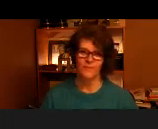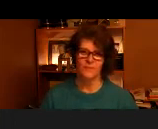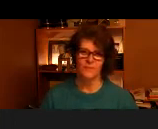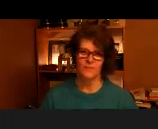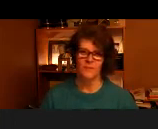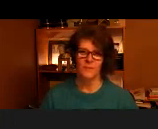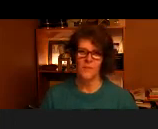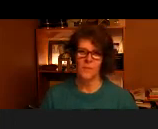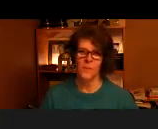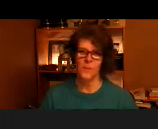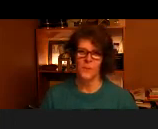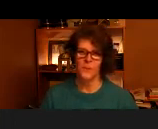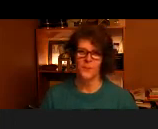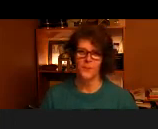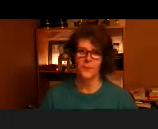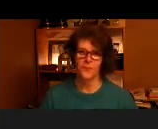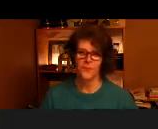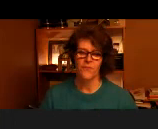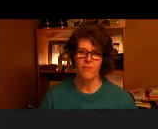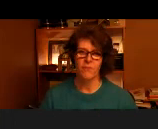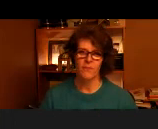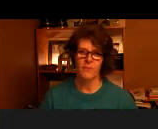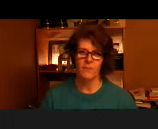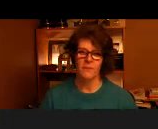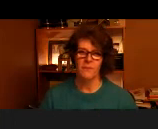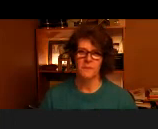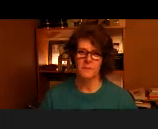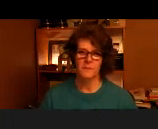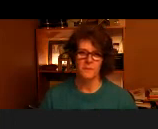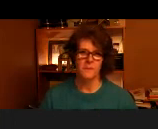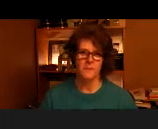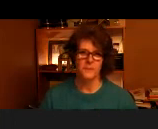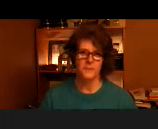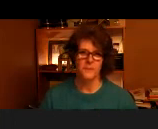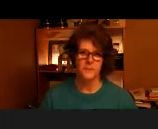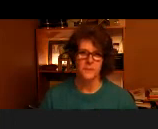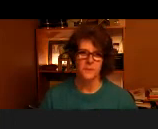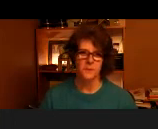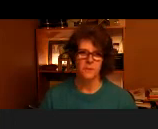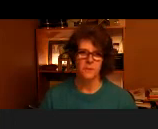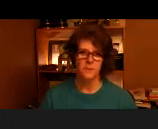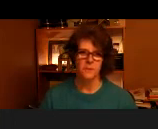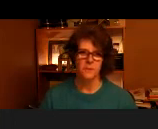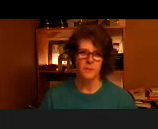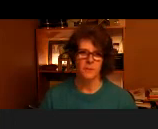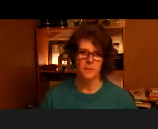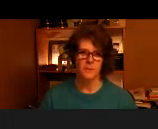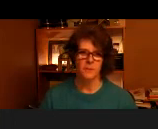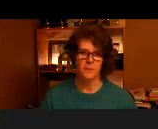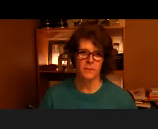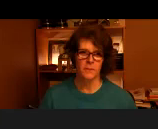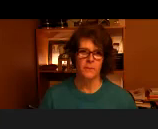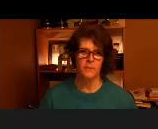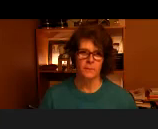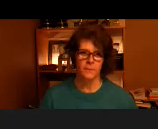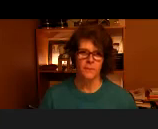year i was like well no wait a minute i you can't just keep having iep meetings year after year without me and then by